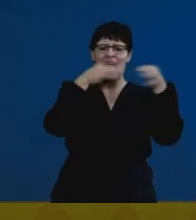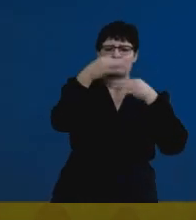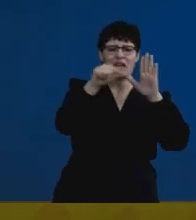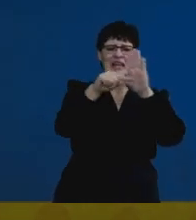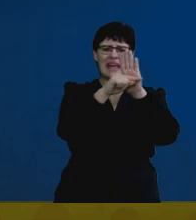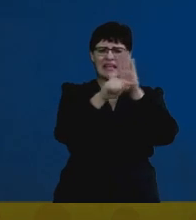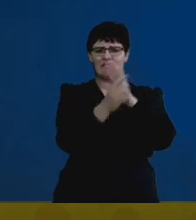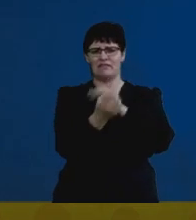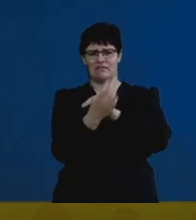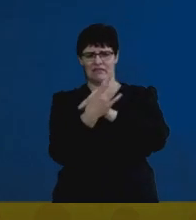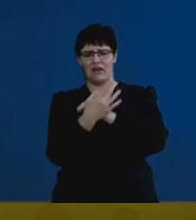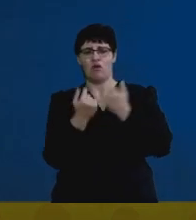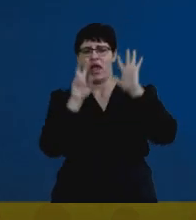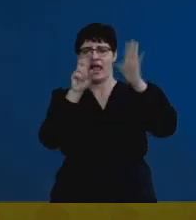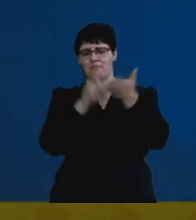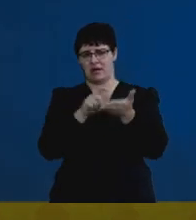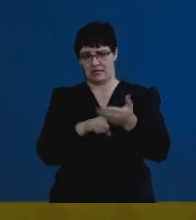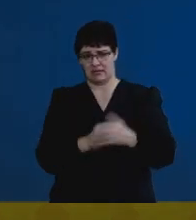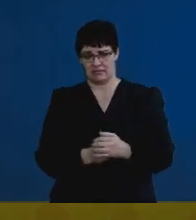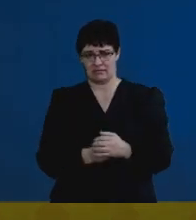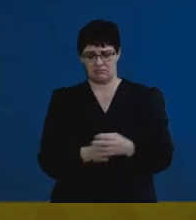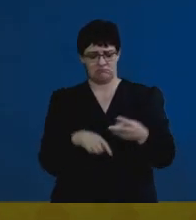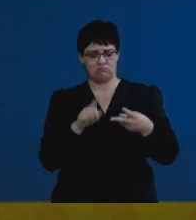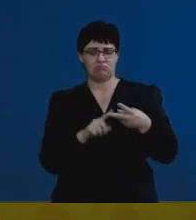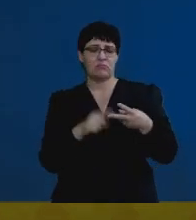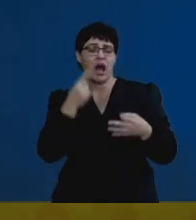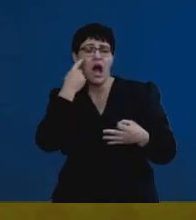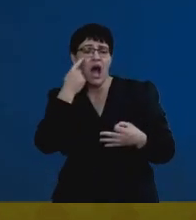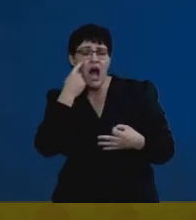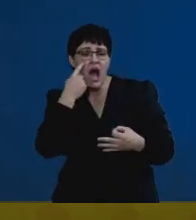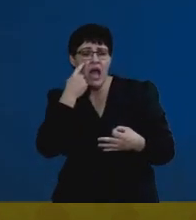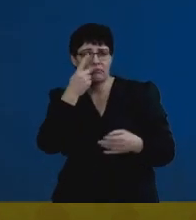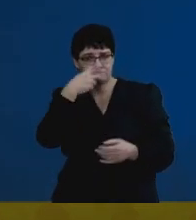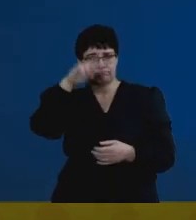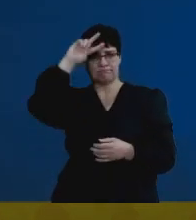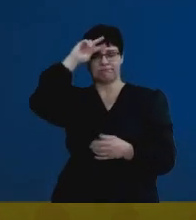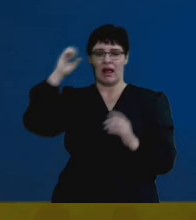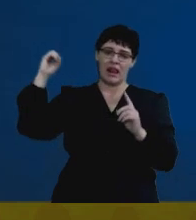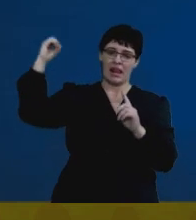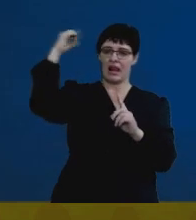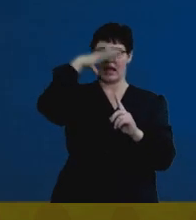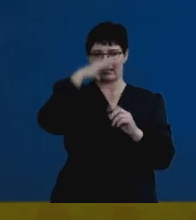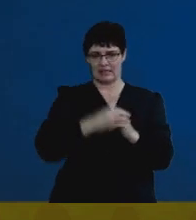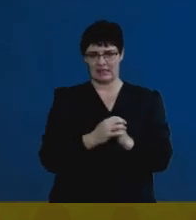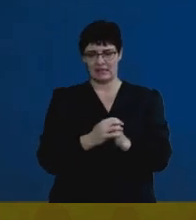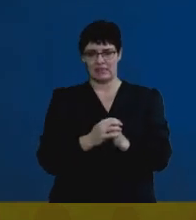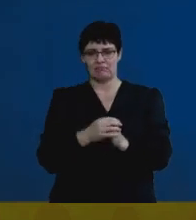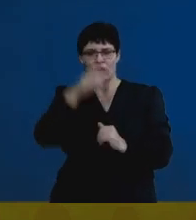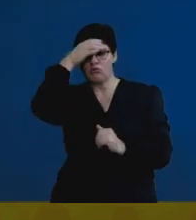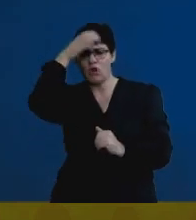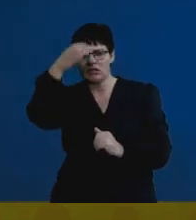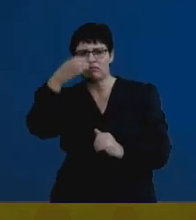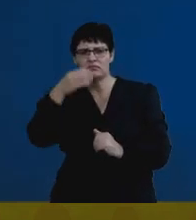feedback mechanism for eight marks. Identify how the eye interprets light. Explain the concept of